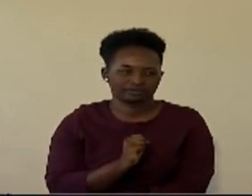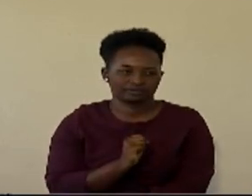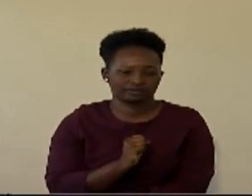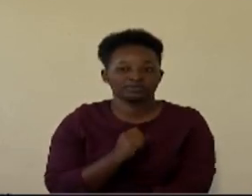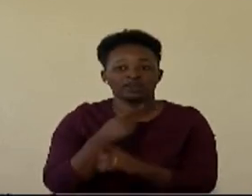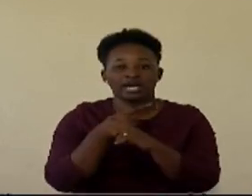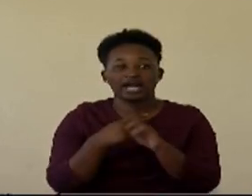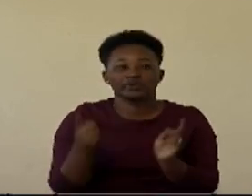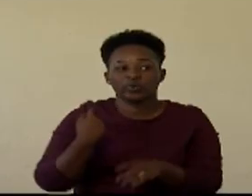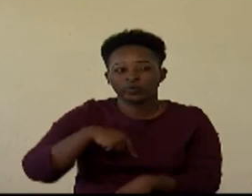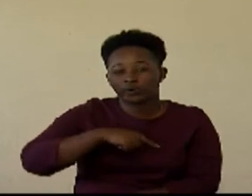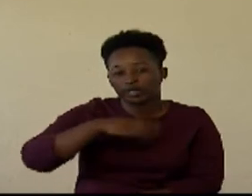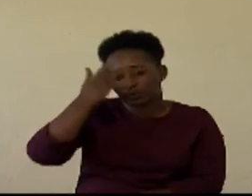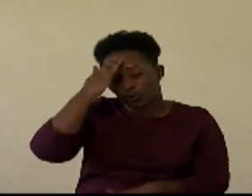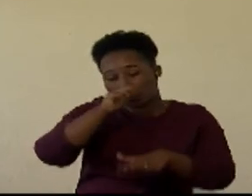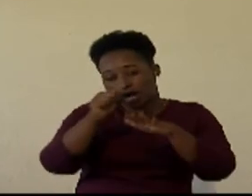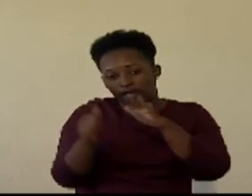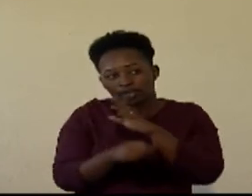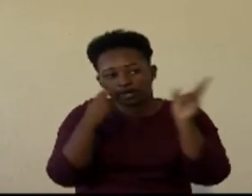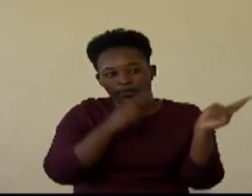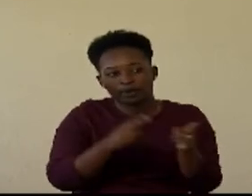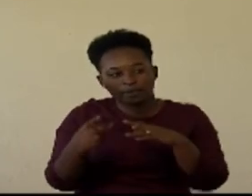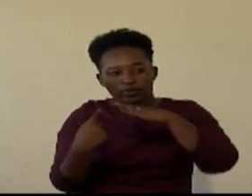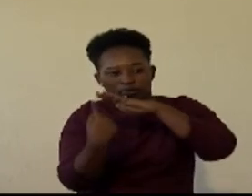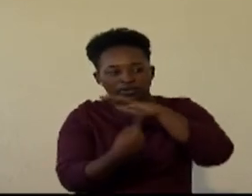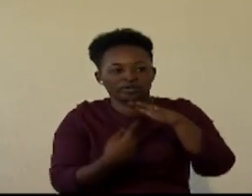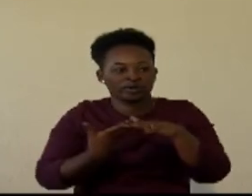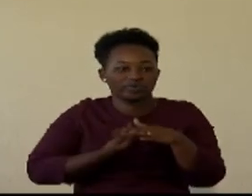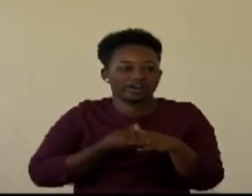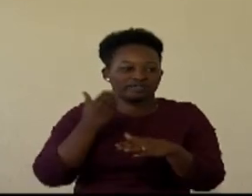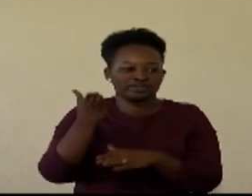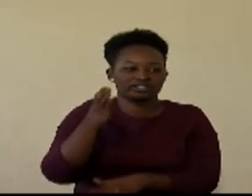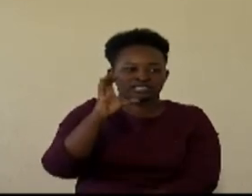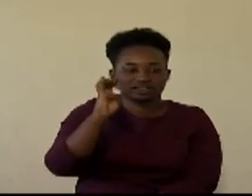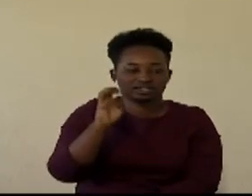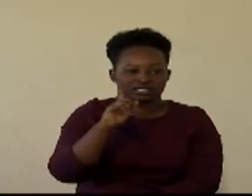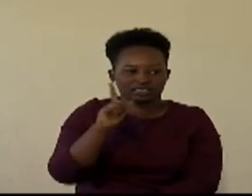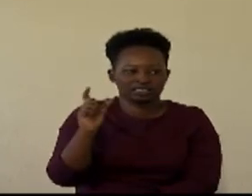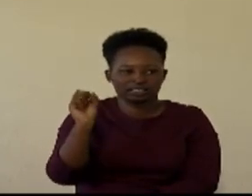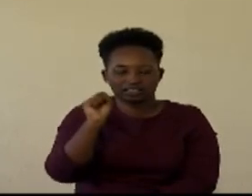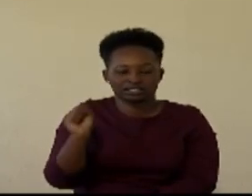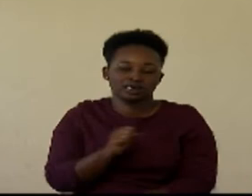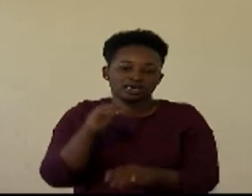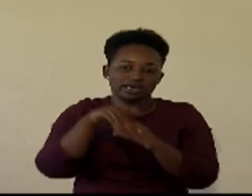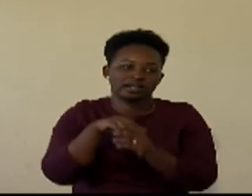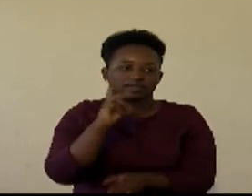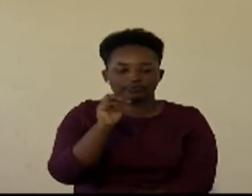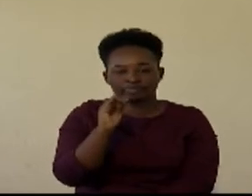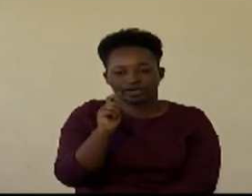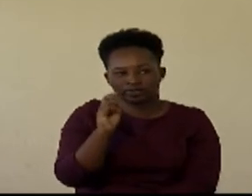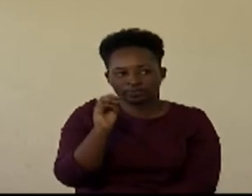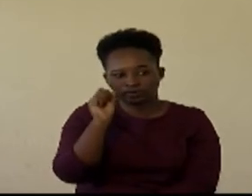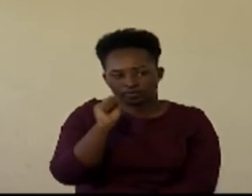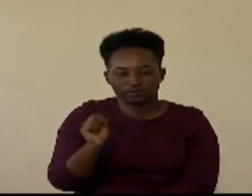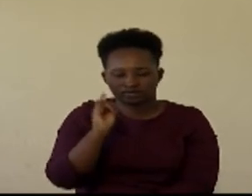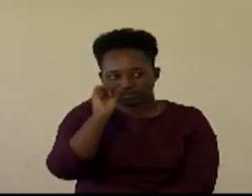but we know that we have these cells in the body dividing by mitosis and a variety of enzymes and genes